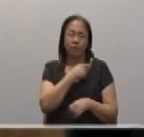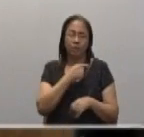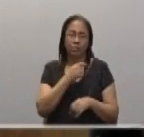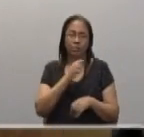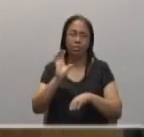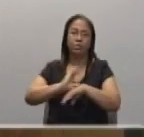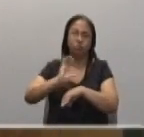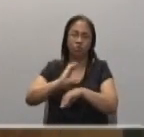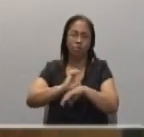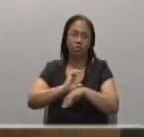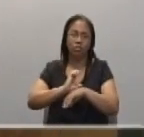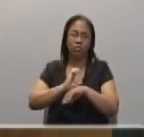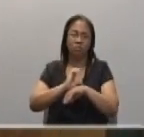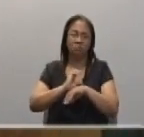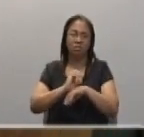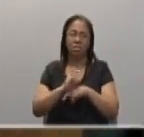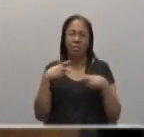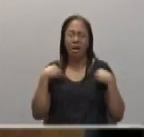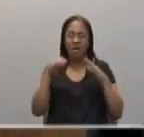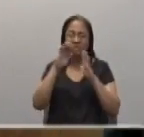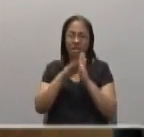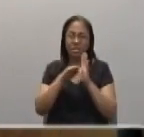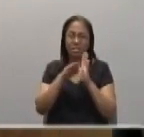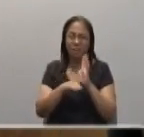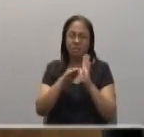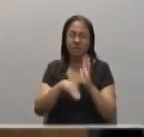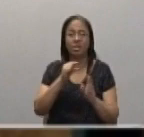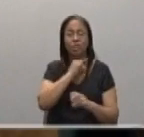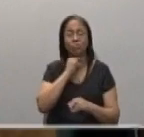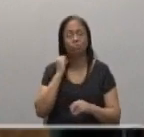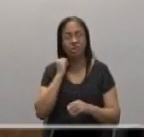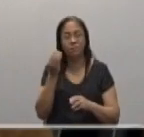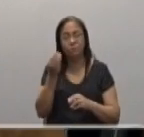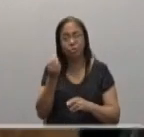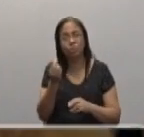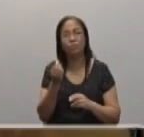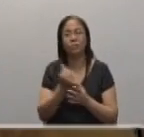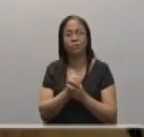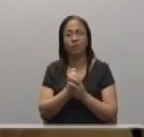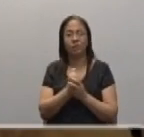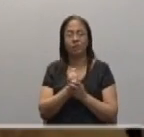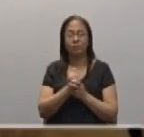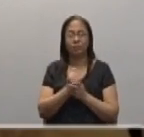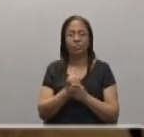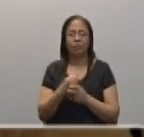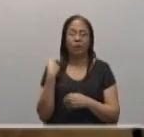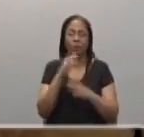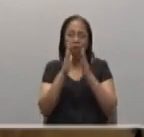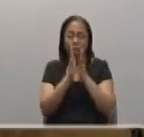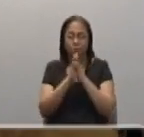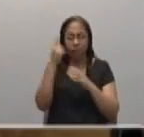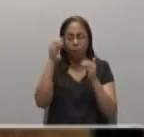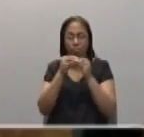for shortages of vocation. Because, today, it's very difficult, especially for our young brothers and sisters, to